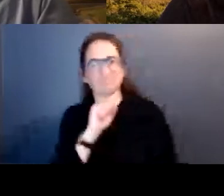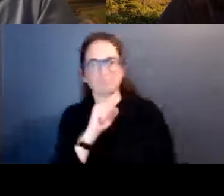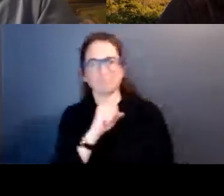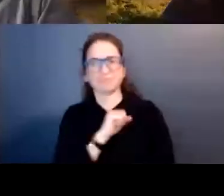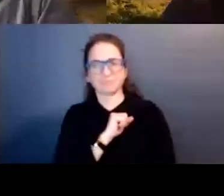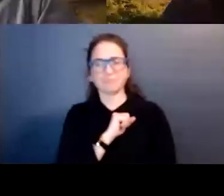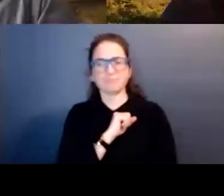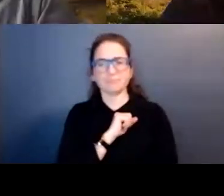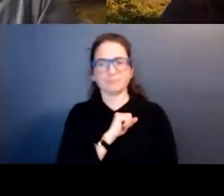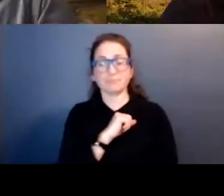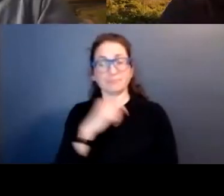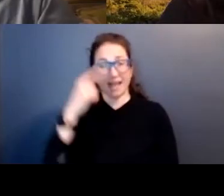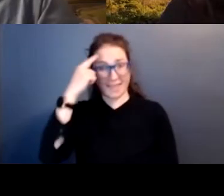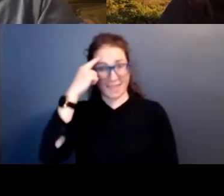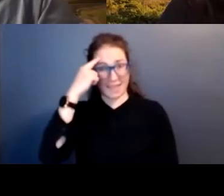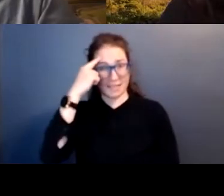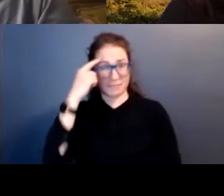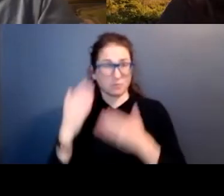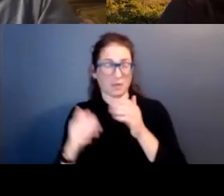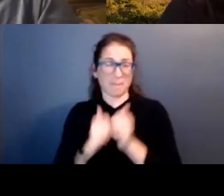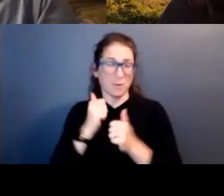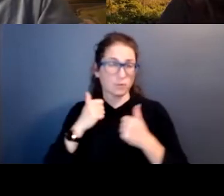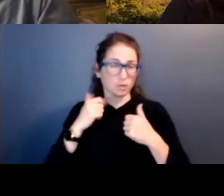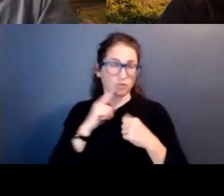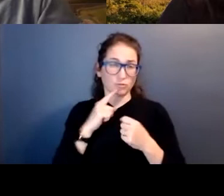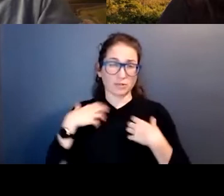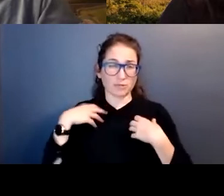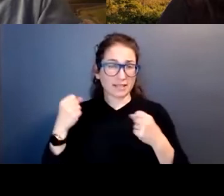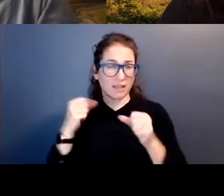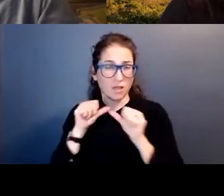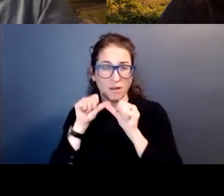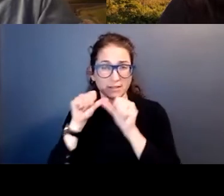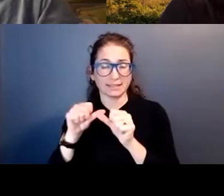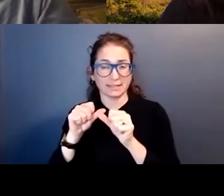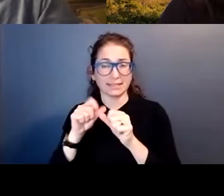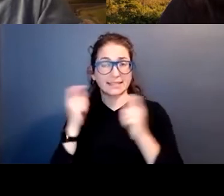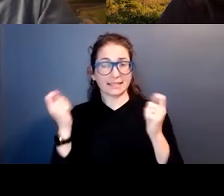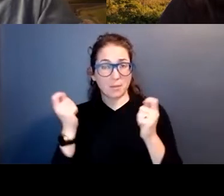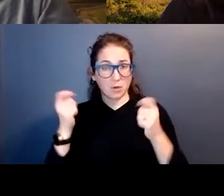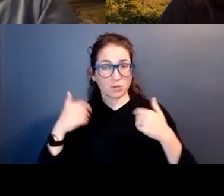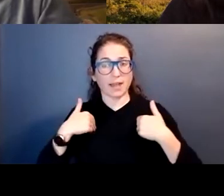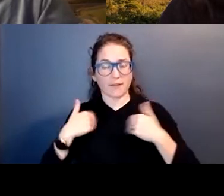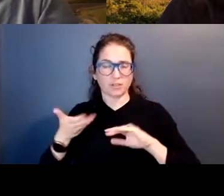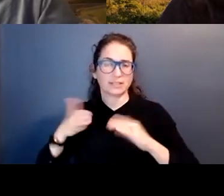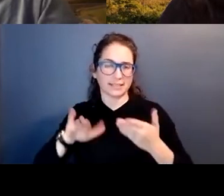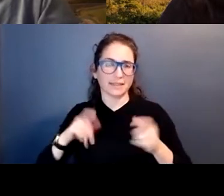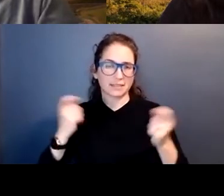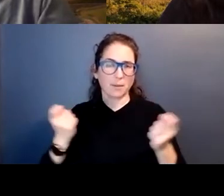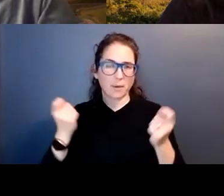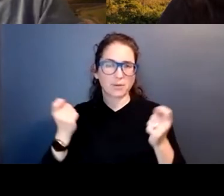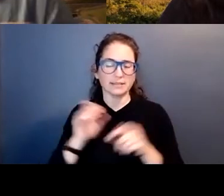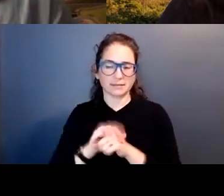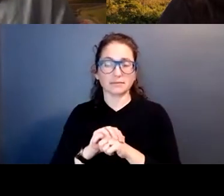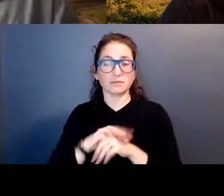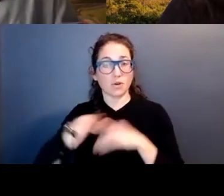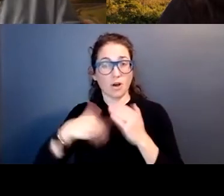the strongest, the most resilient, the longest lasting ceremonies we have are our death ceremonies. And all of